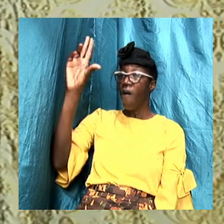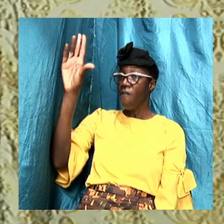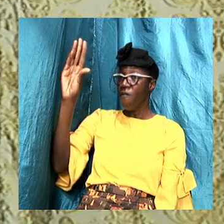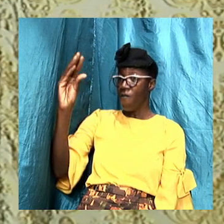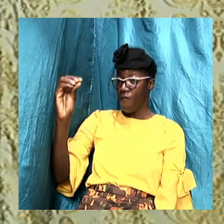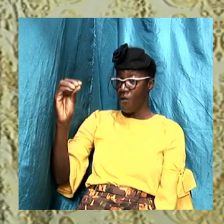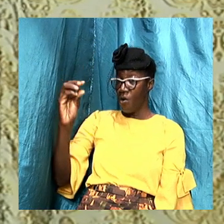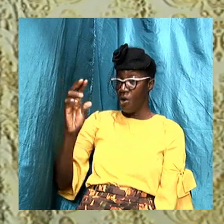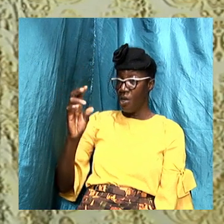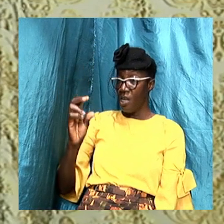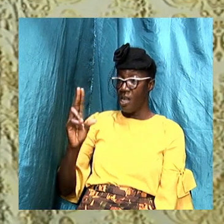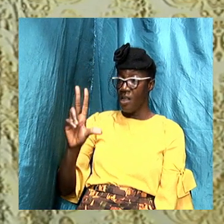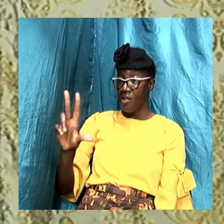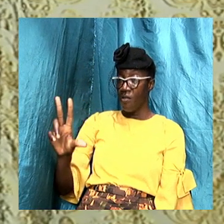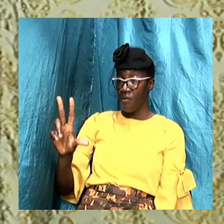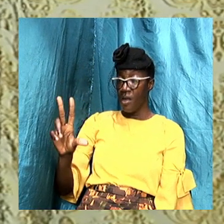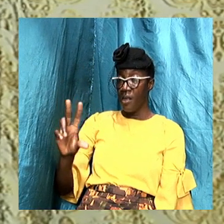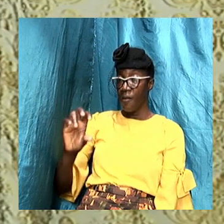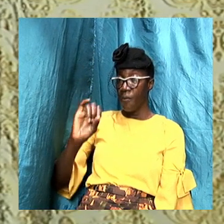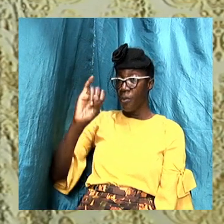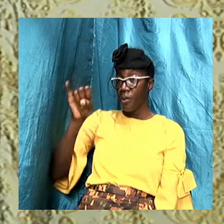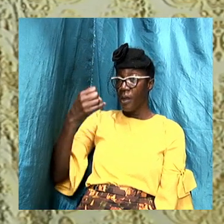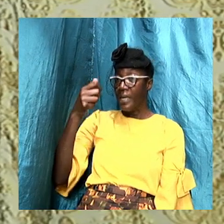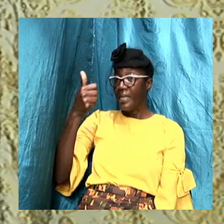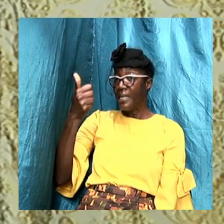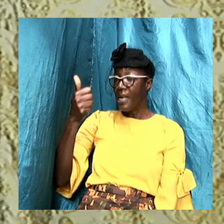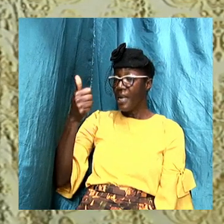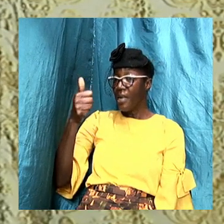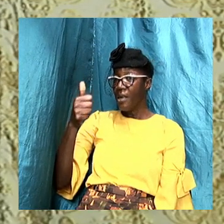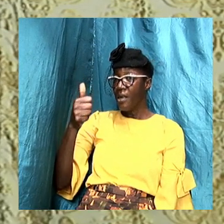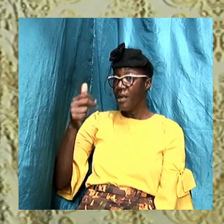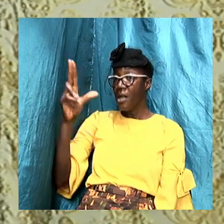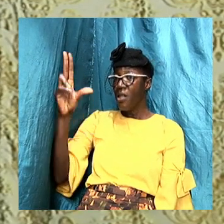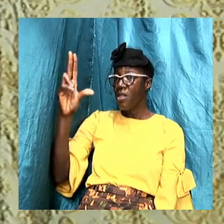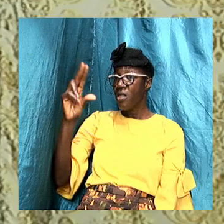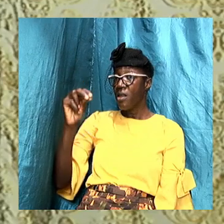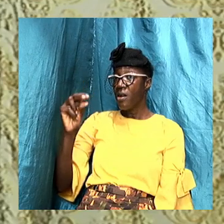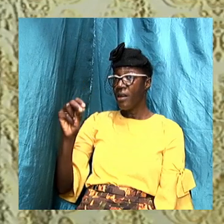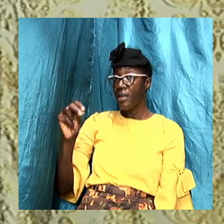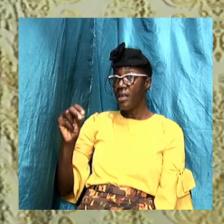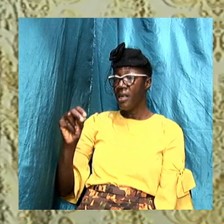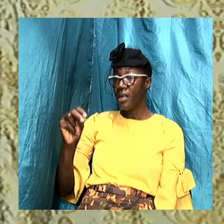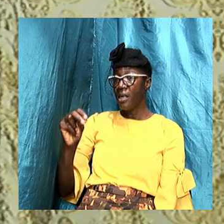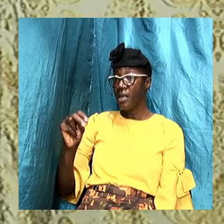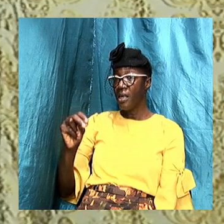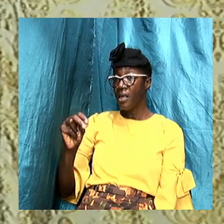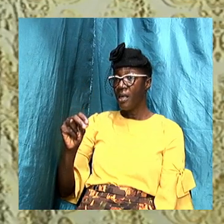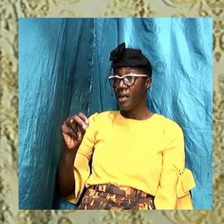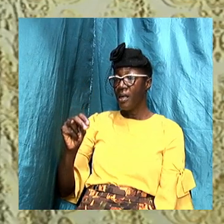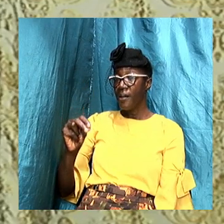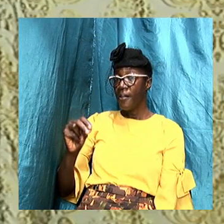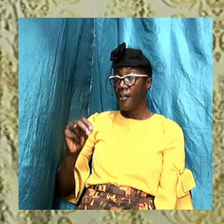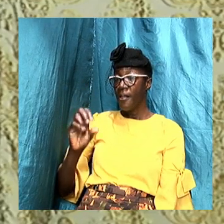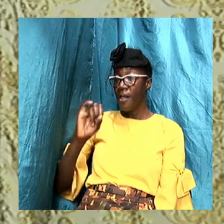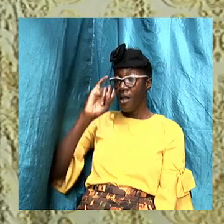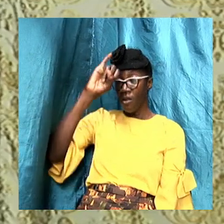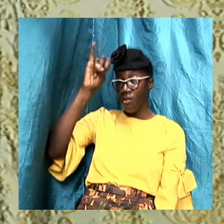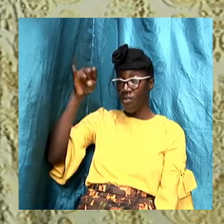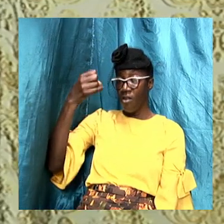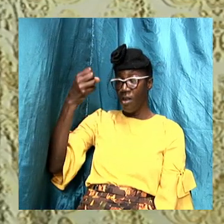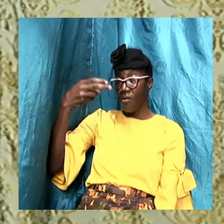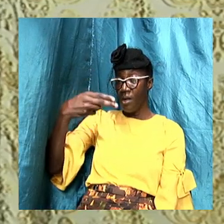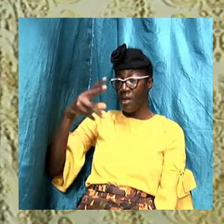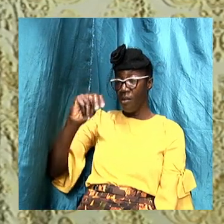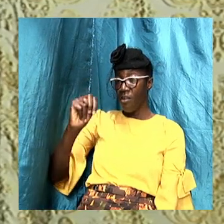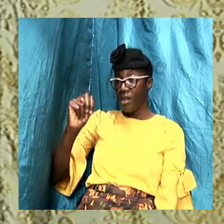John 14 9 to 11 let us look at St. 5 verse 43